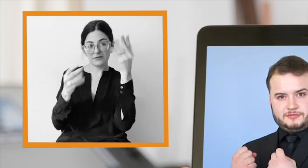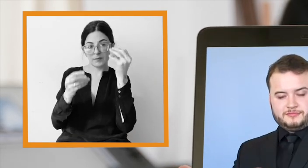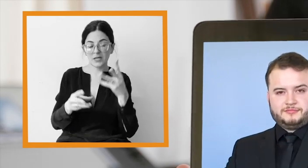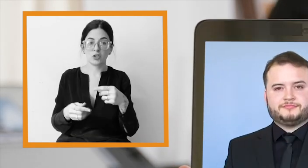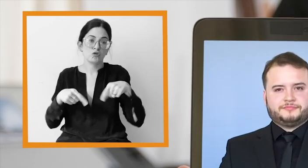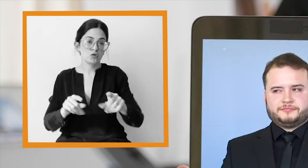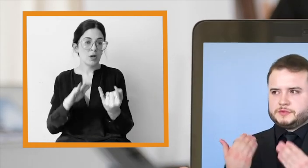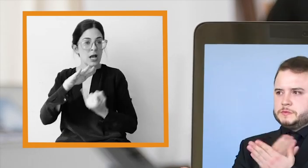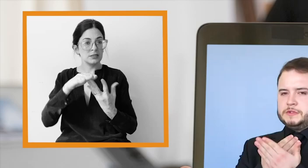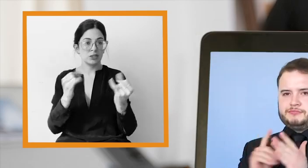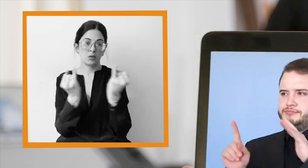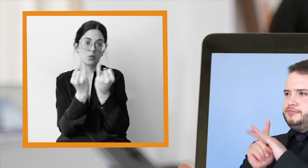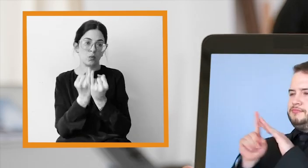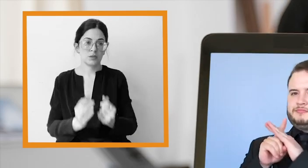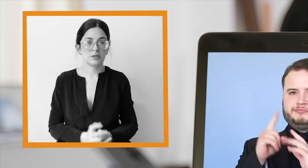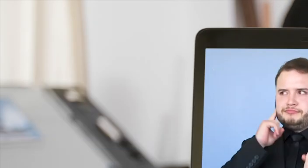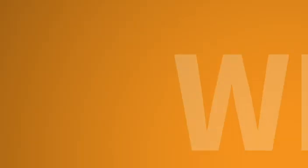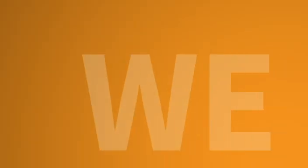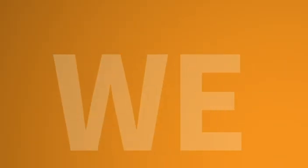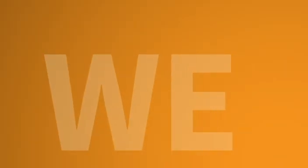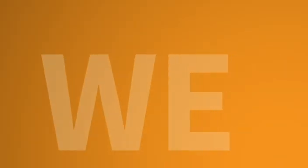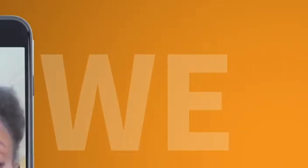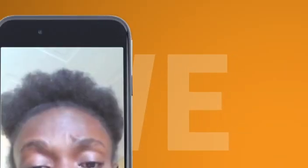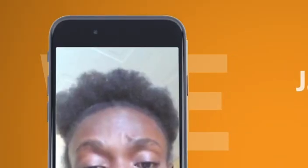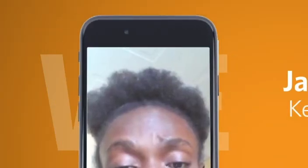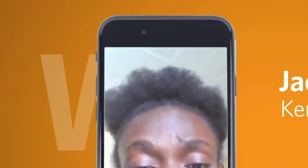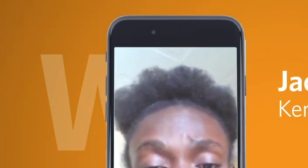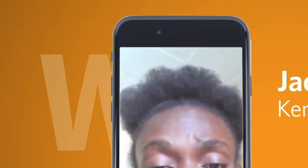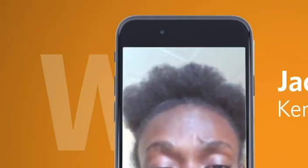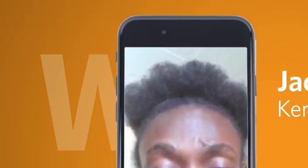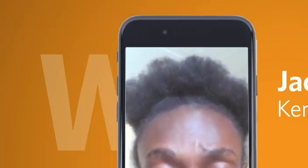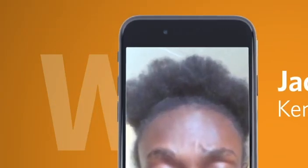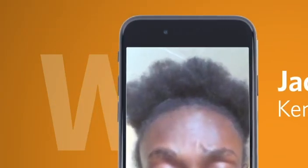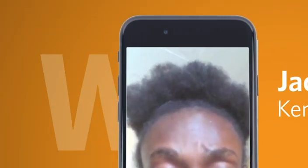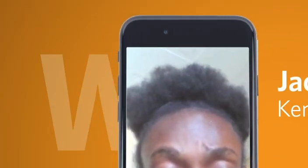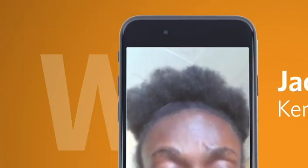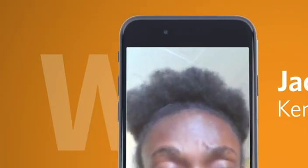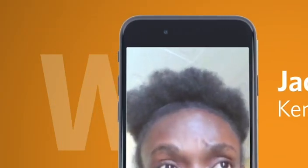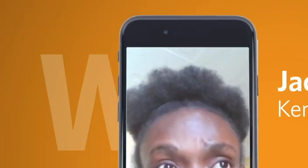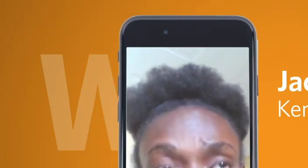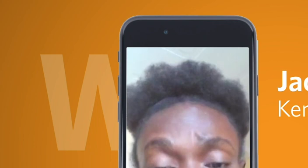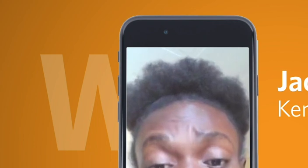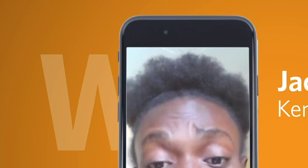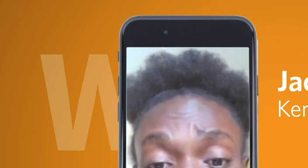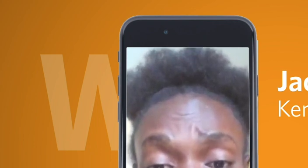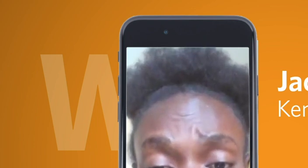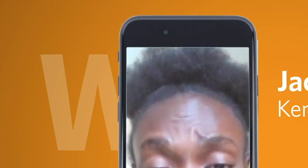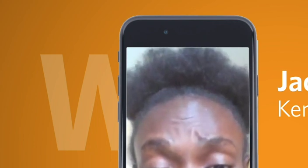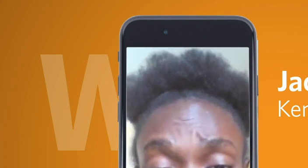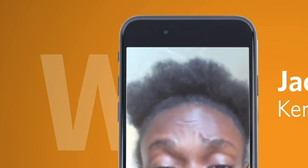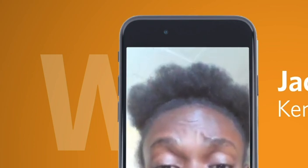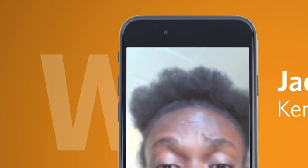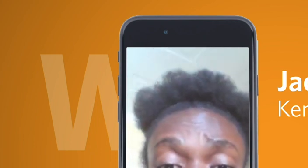services during isolation and quarantine. When they are making laws, when they are having